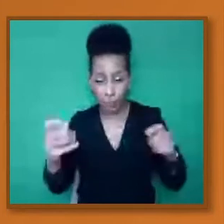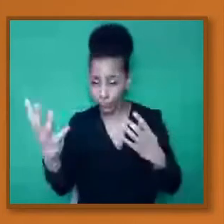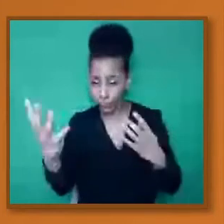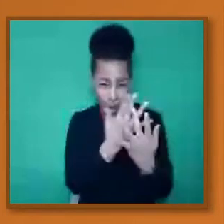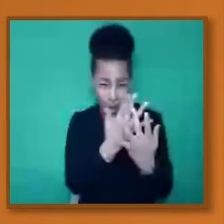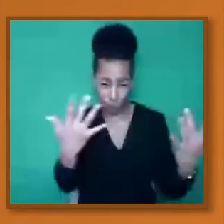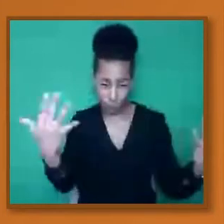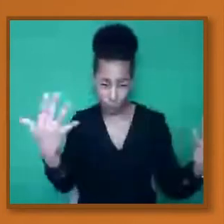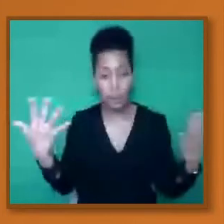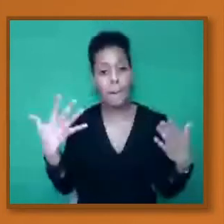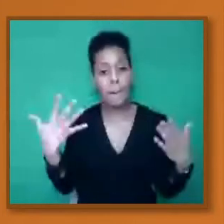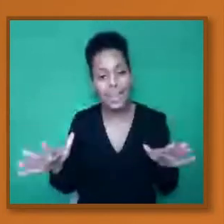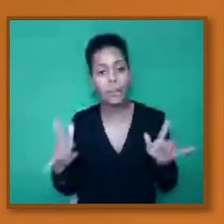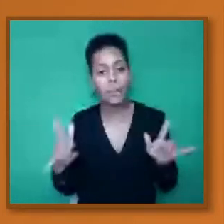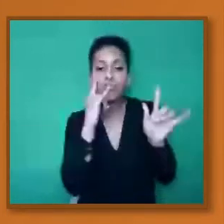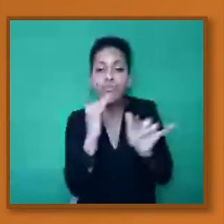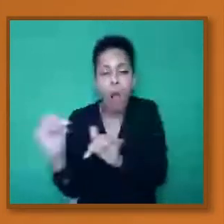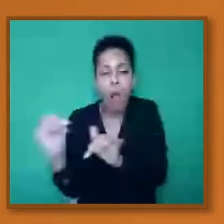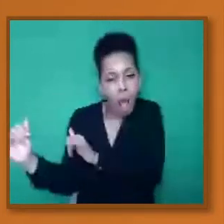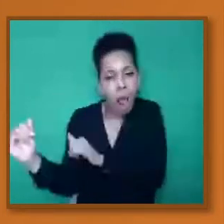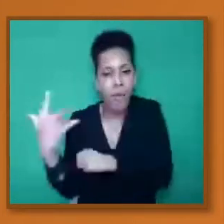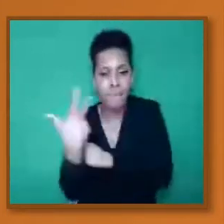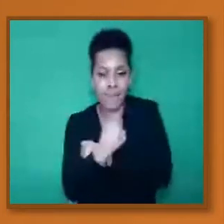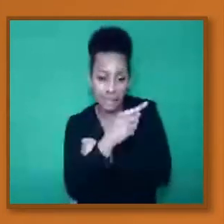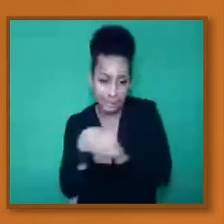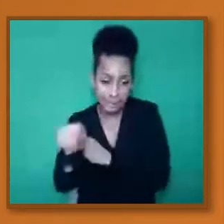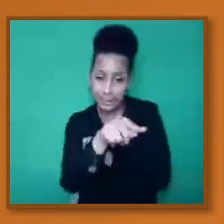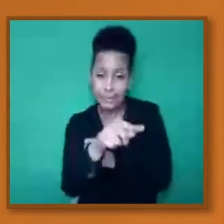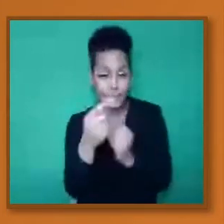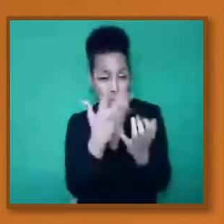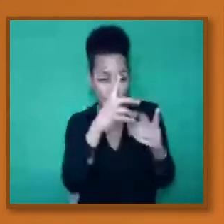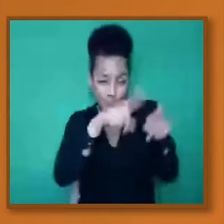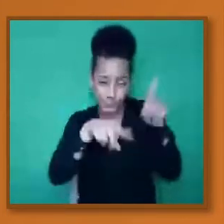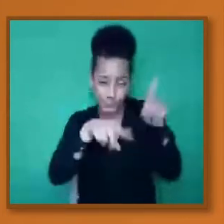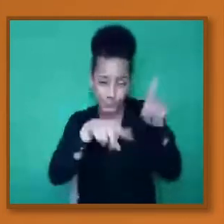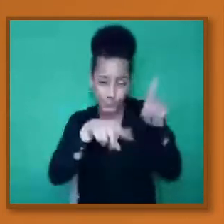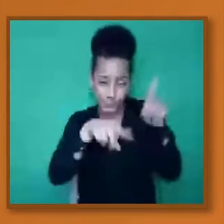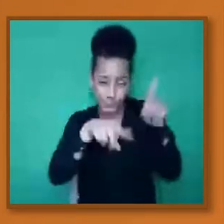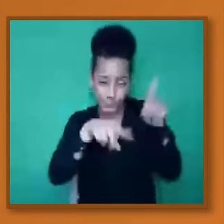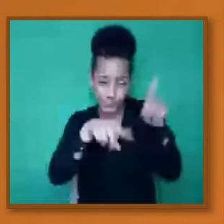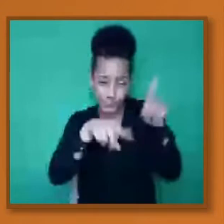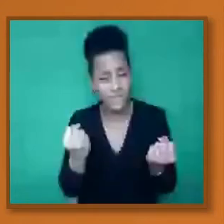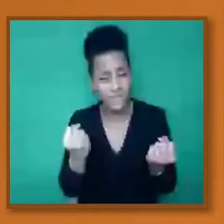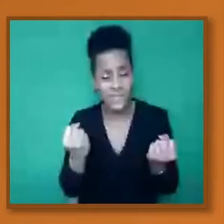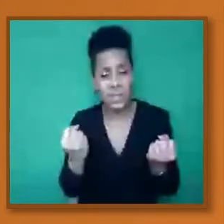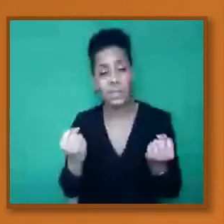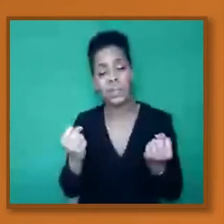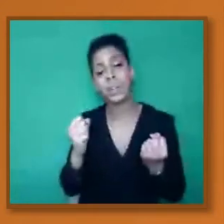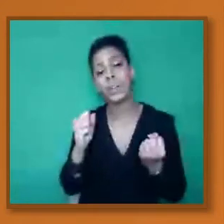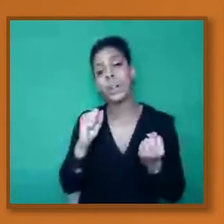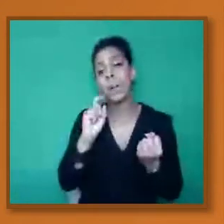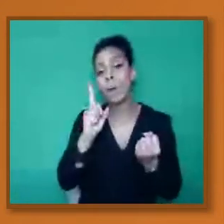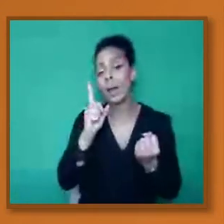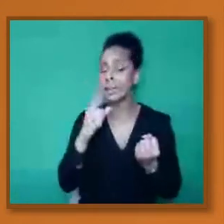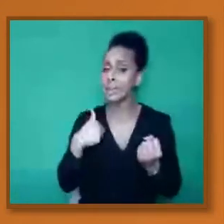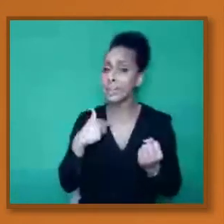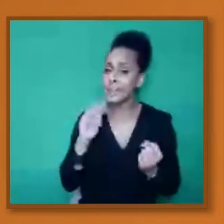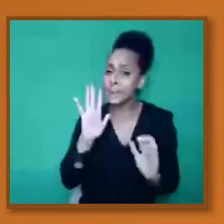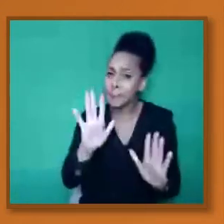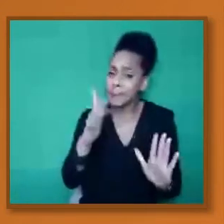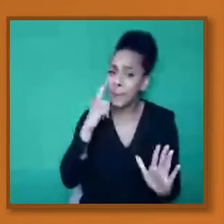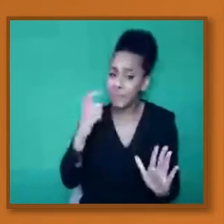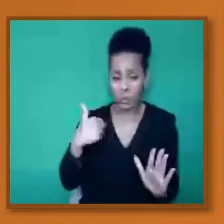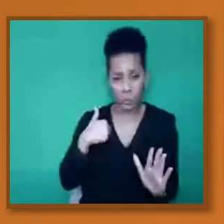But I think we need to be careful as ethnic minorities to insist that there may be a difference to how we